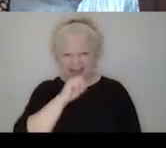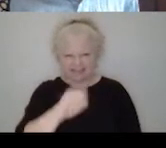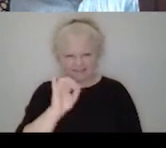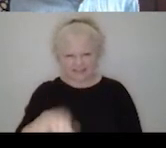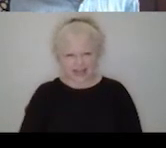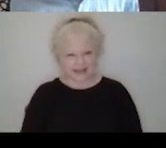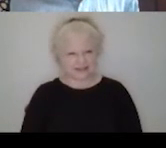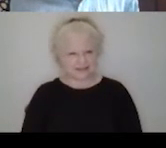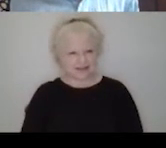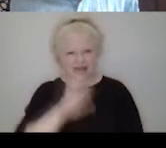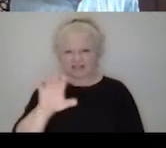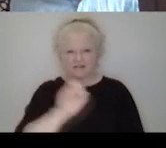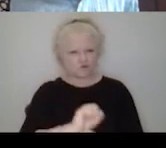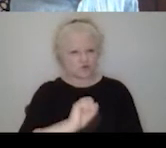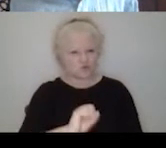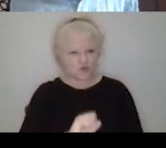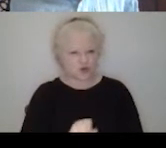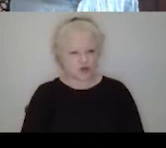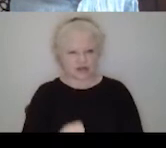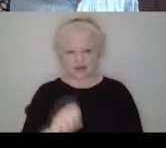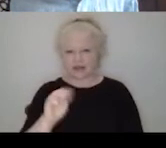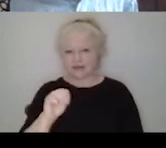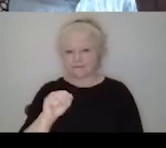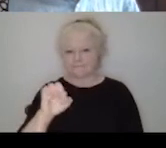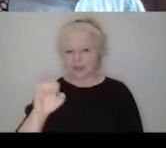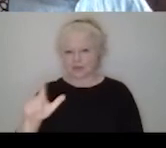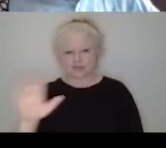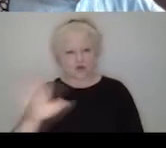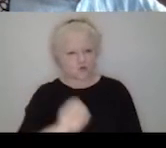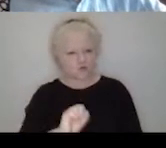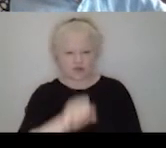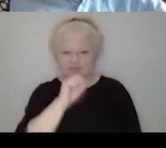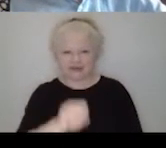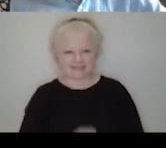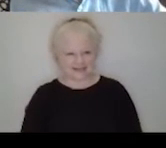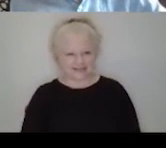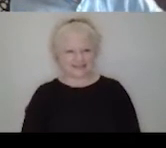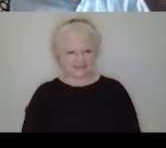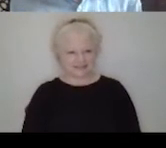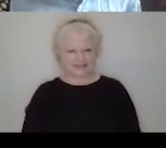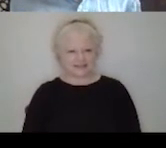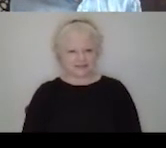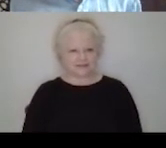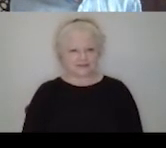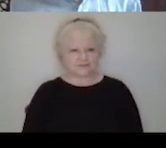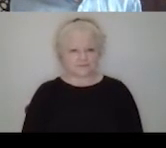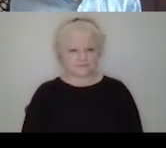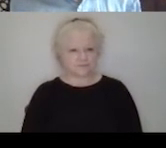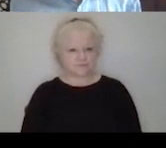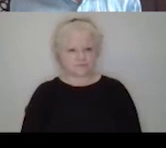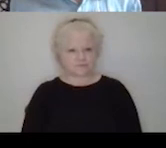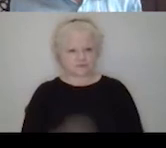work too. know, I know. It's amazing. And like this, this to me is like the representation of